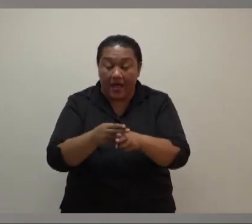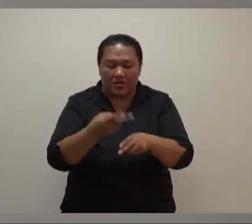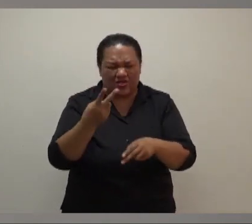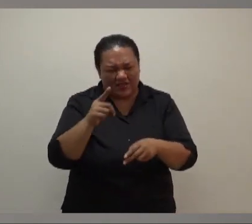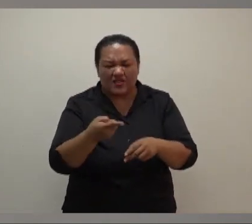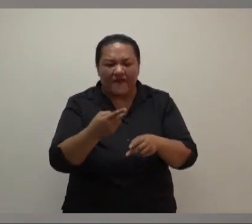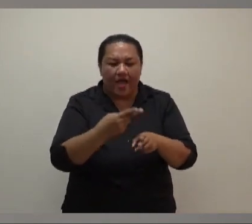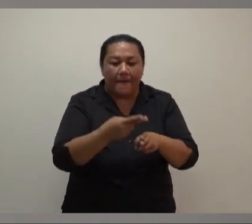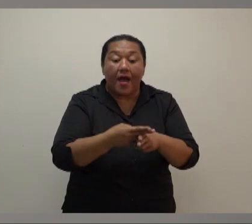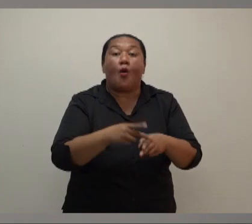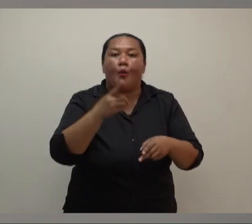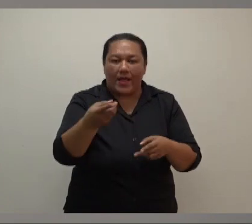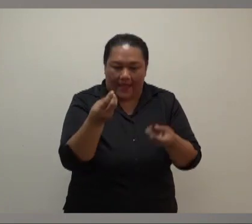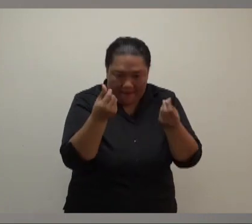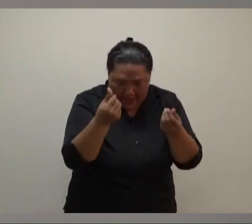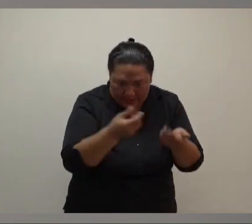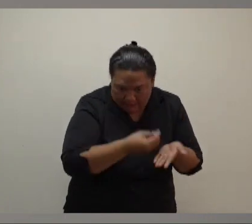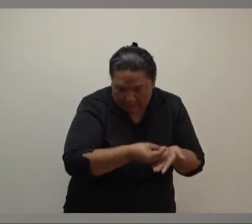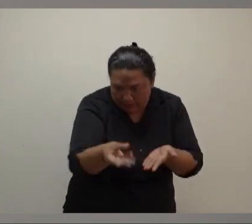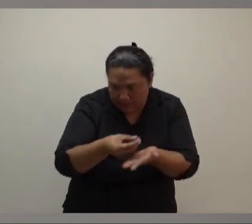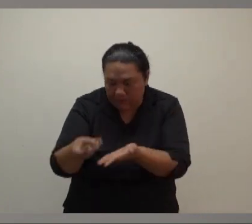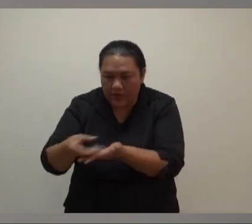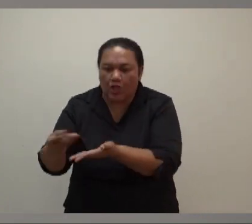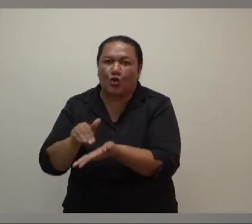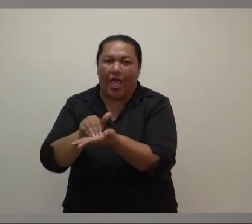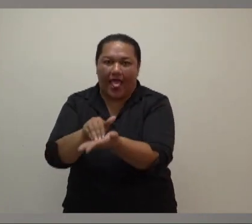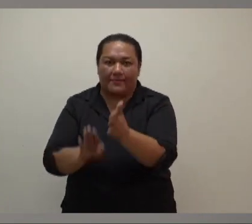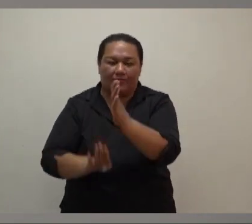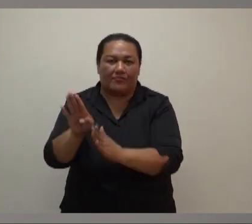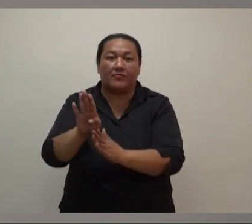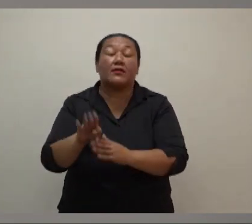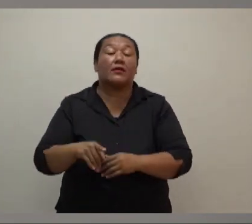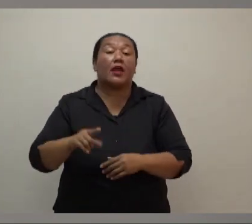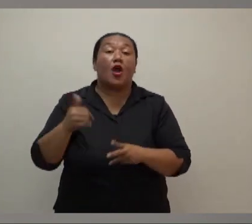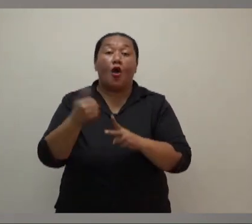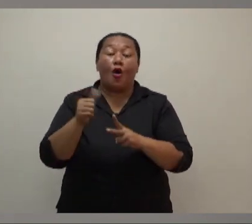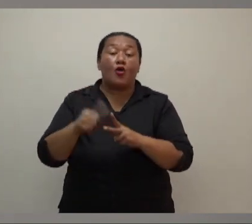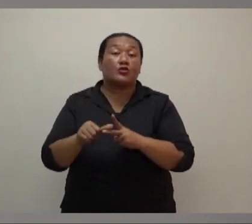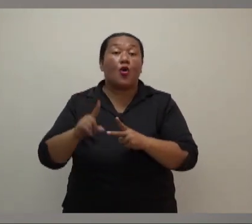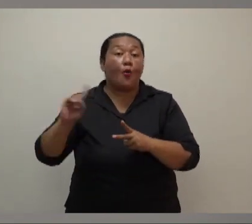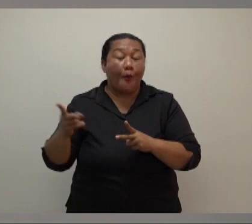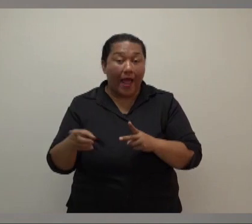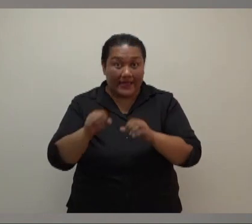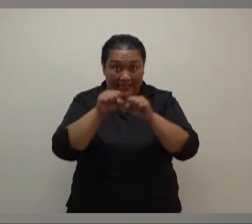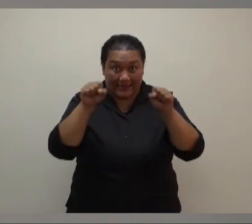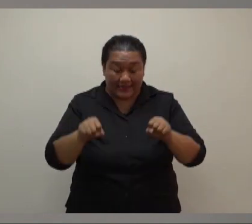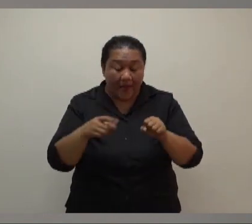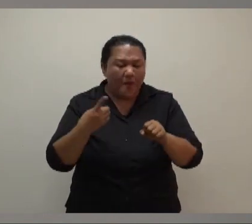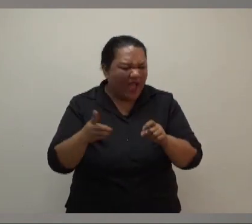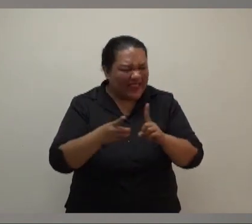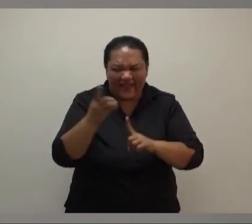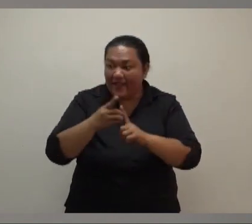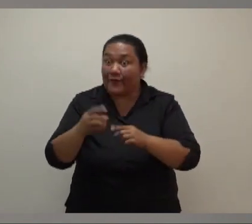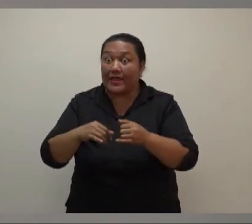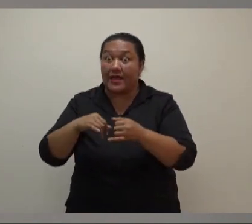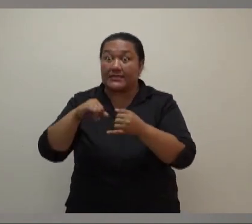$500,000. We are keeping, of course, a close eye on new weather systems developing to the southwest of the Fijian